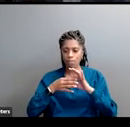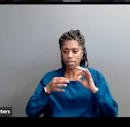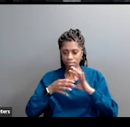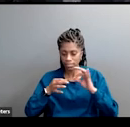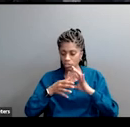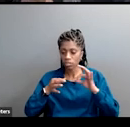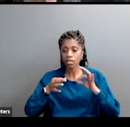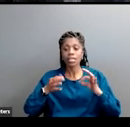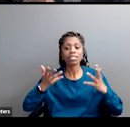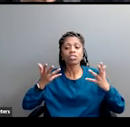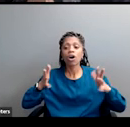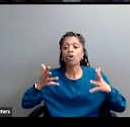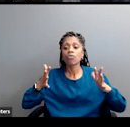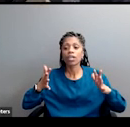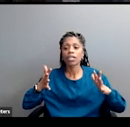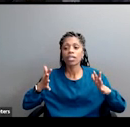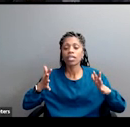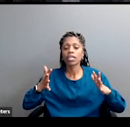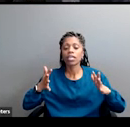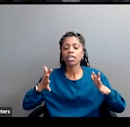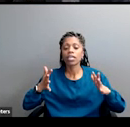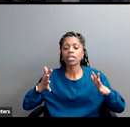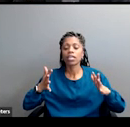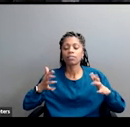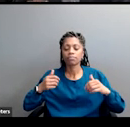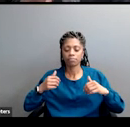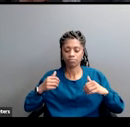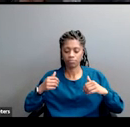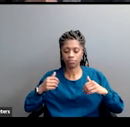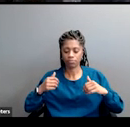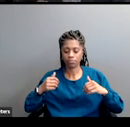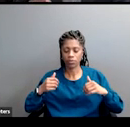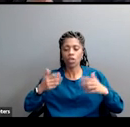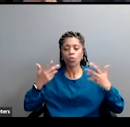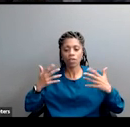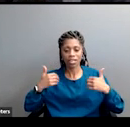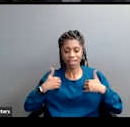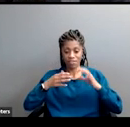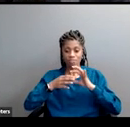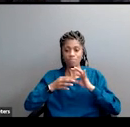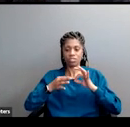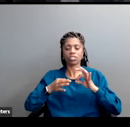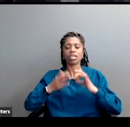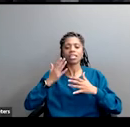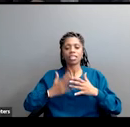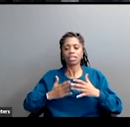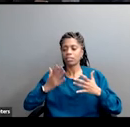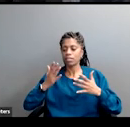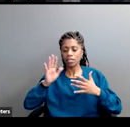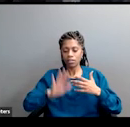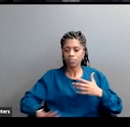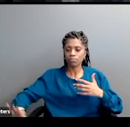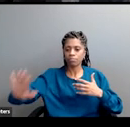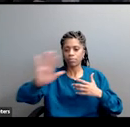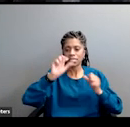resonates with the vast majority of Americans, a message that brings us together. It's a